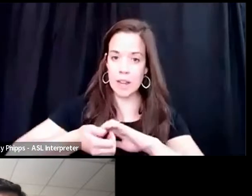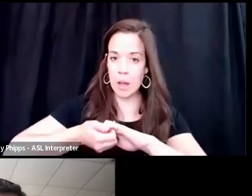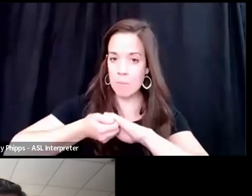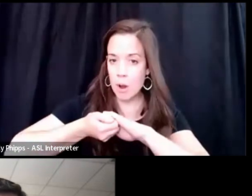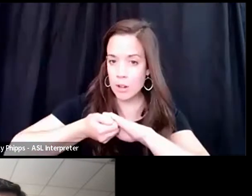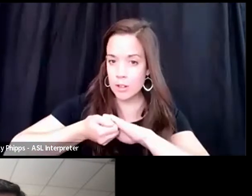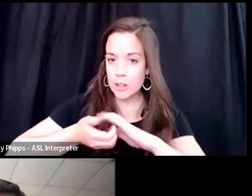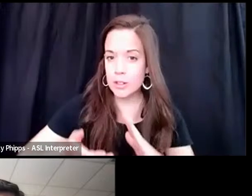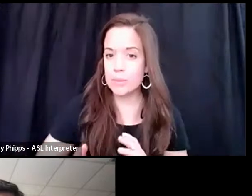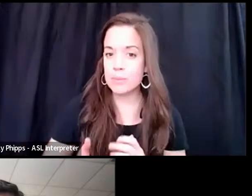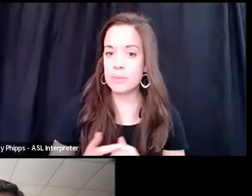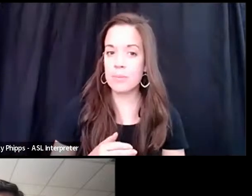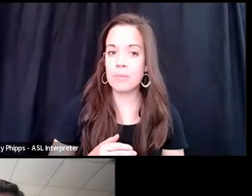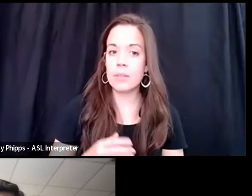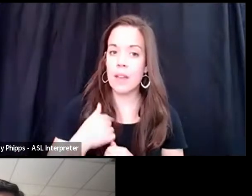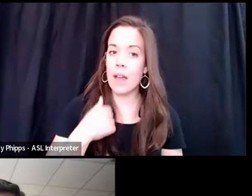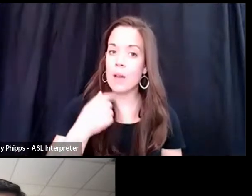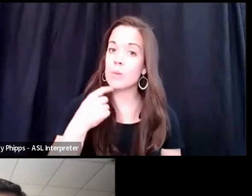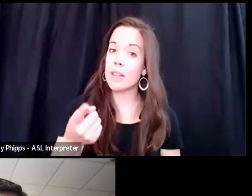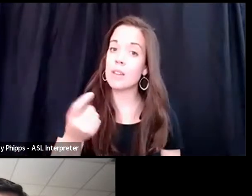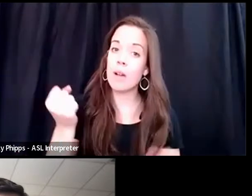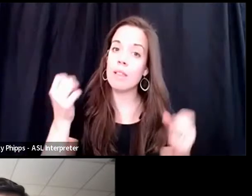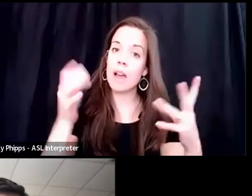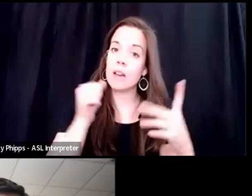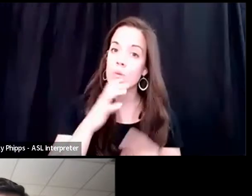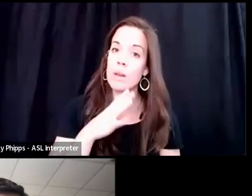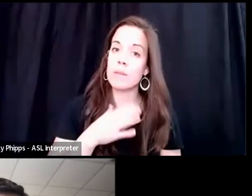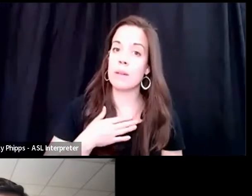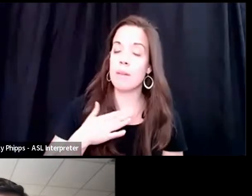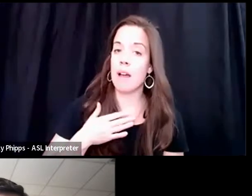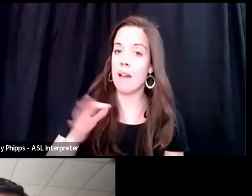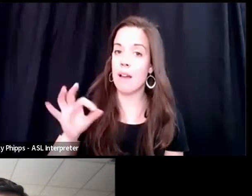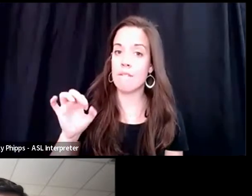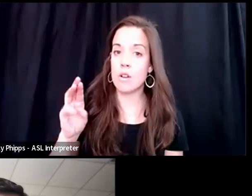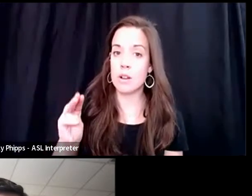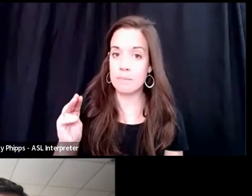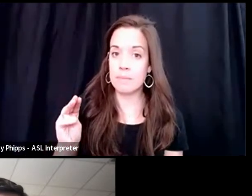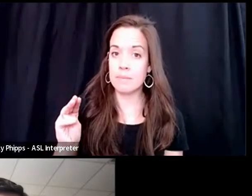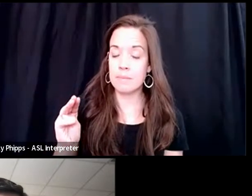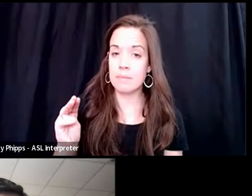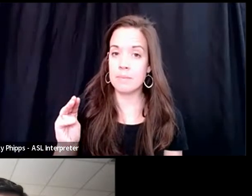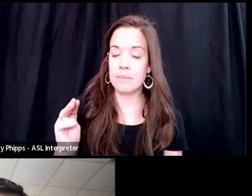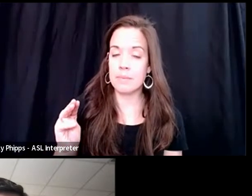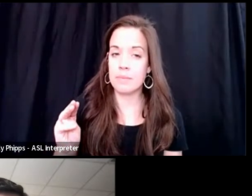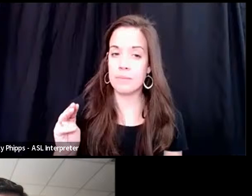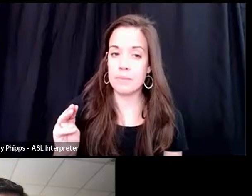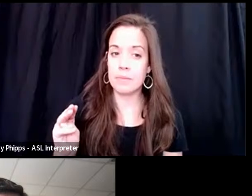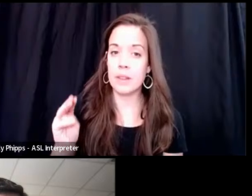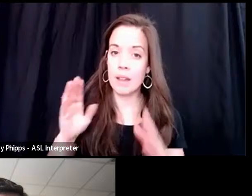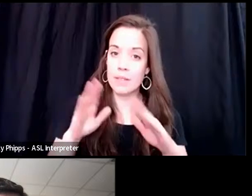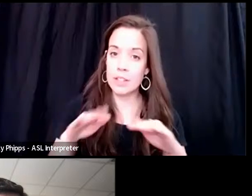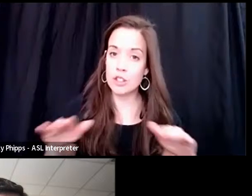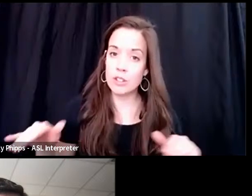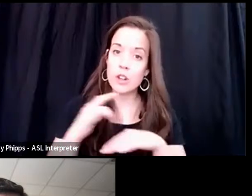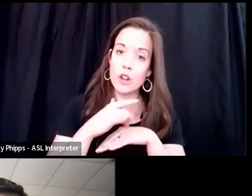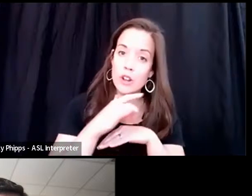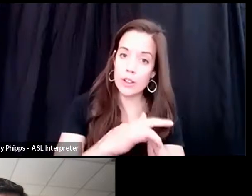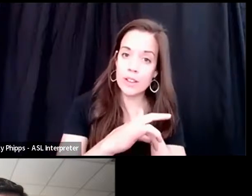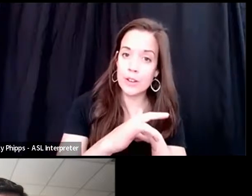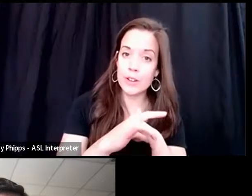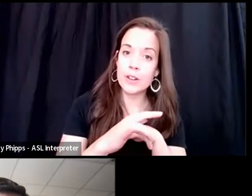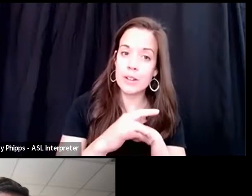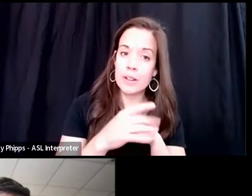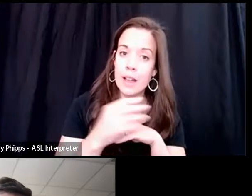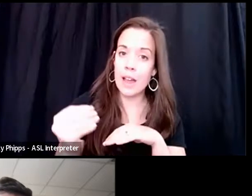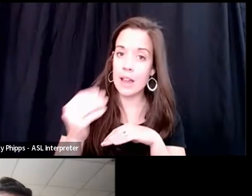Um, but I will tell you a lot of women at my firm, um, are having, um, children earlier. And I